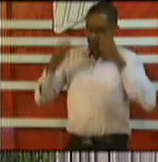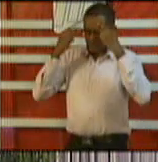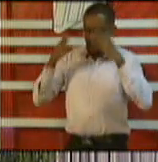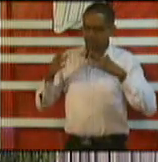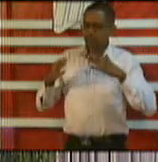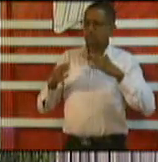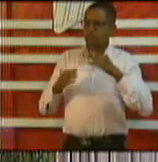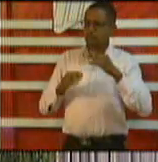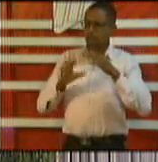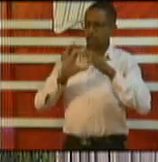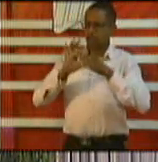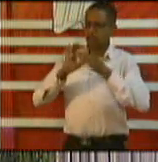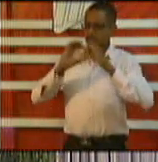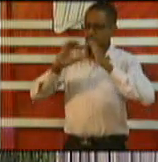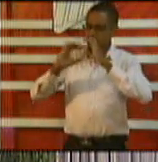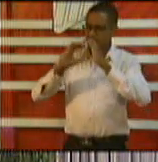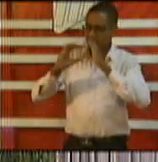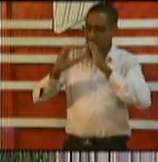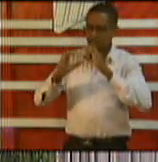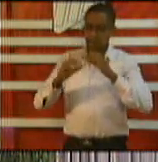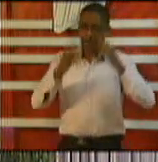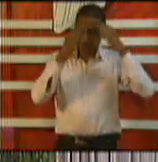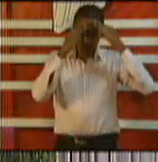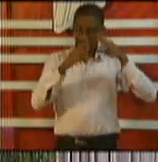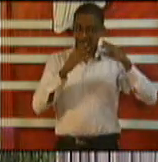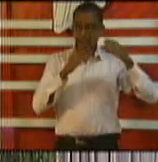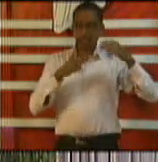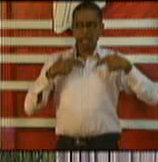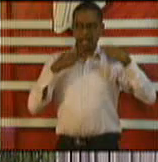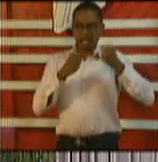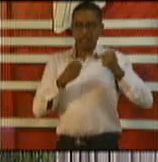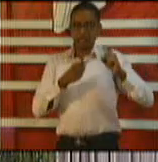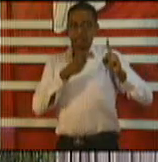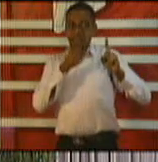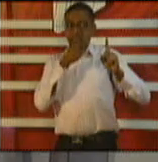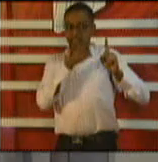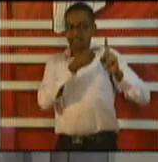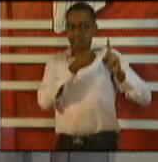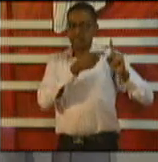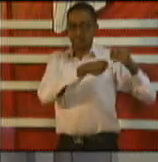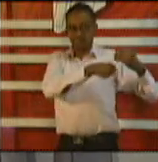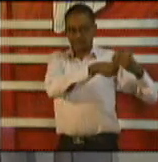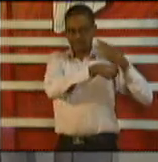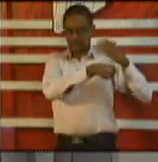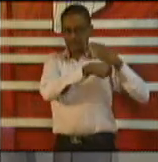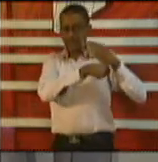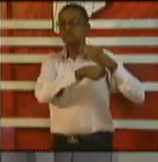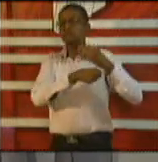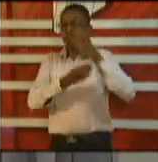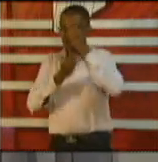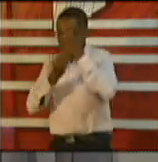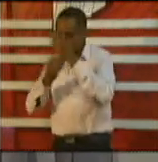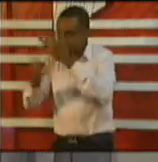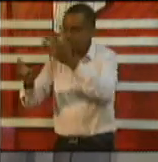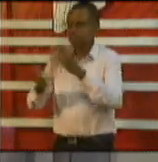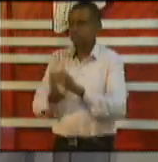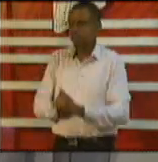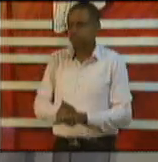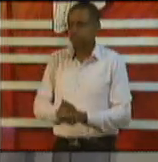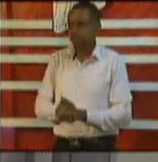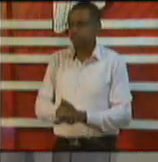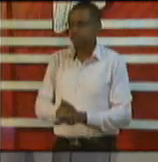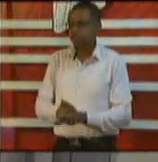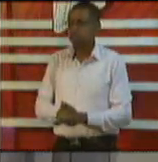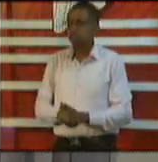and we will give you that advice in due course we are still trying we are still trying